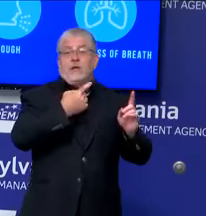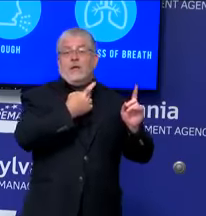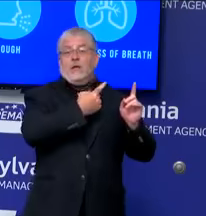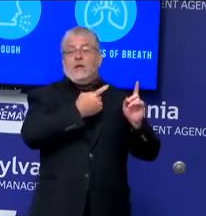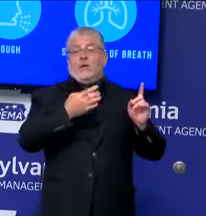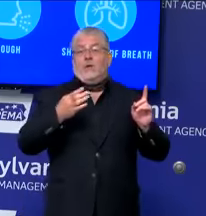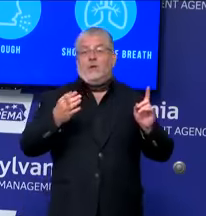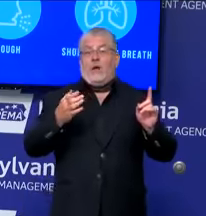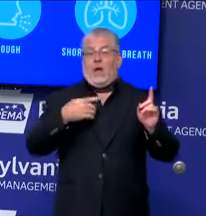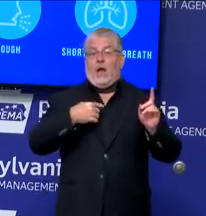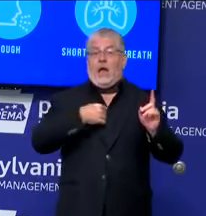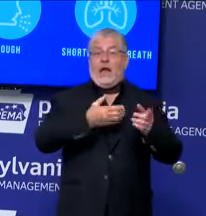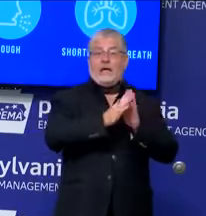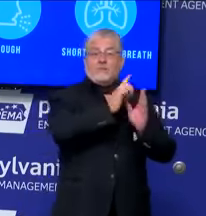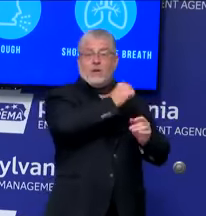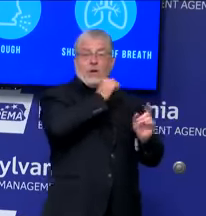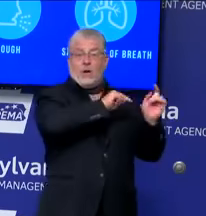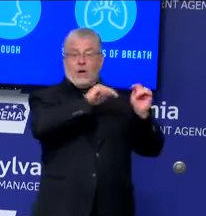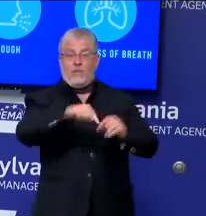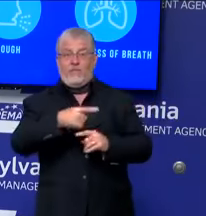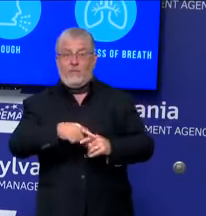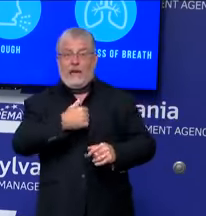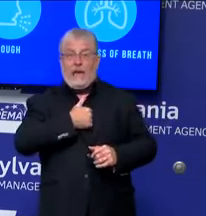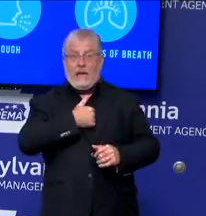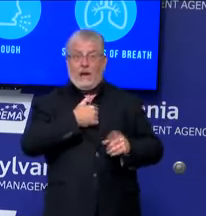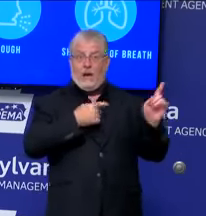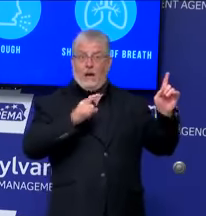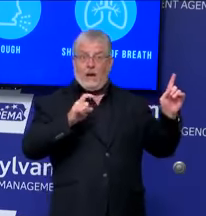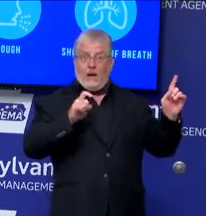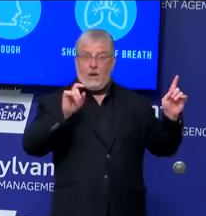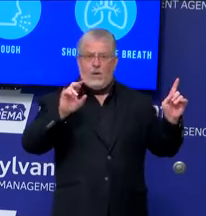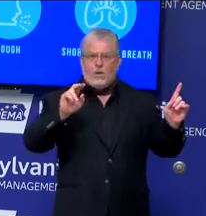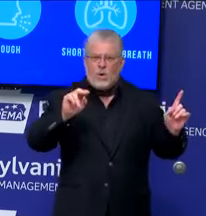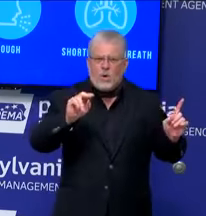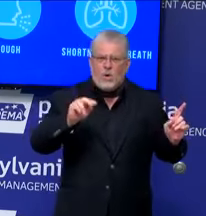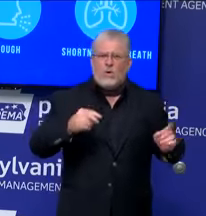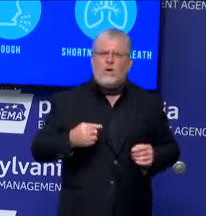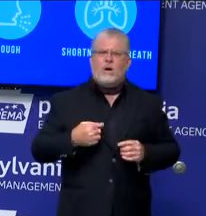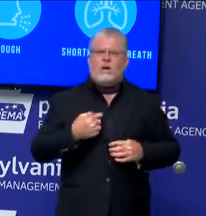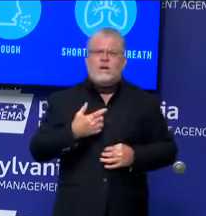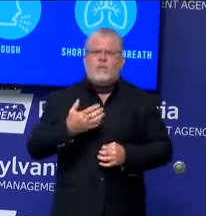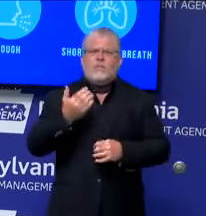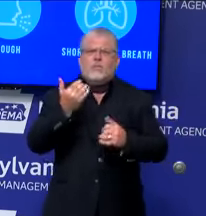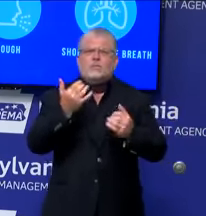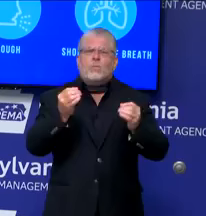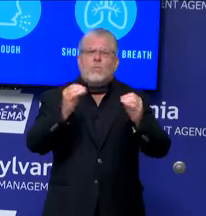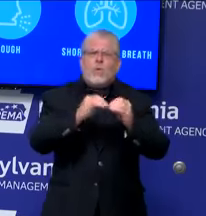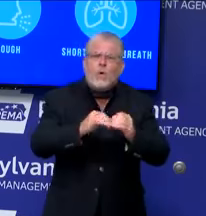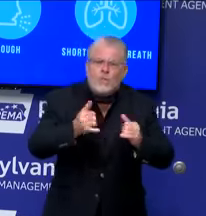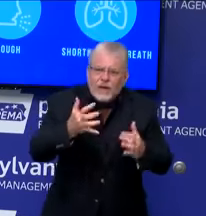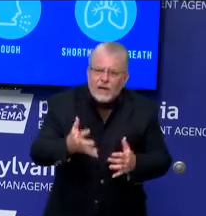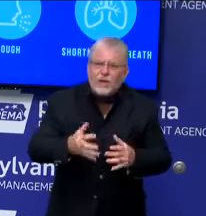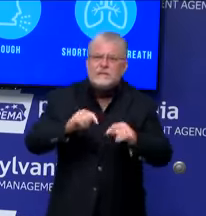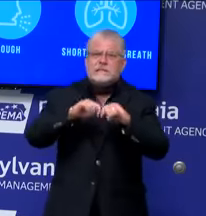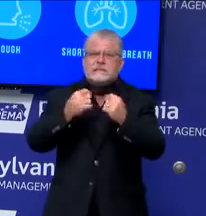another team with more players and more staff that would be in Pittsburgh, which is an area that